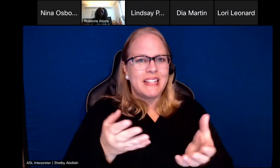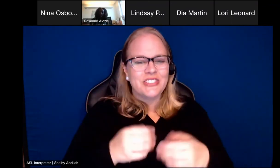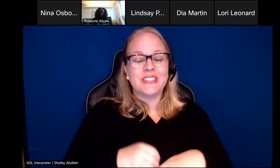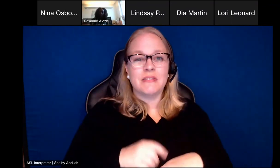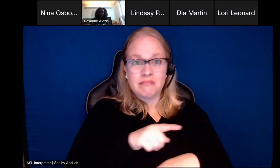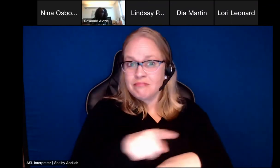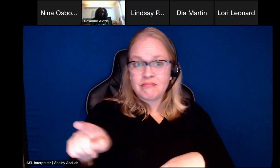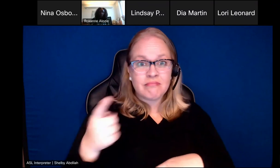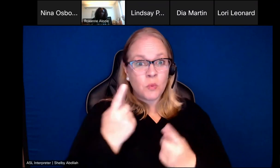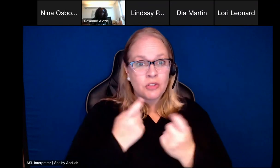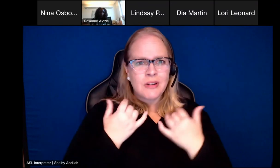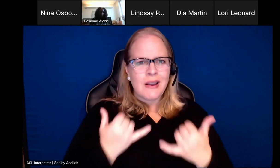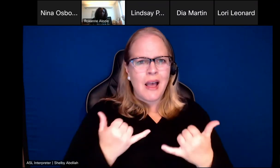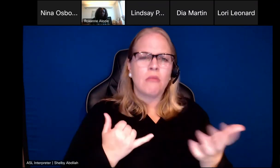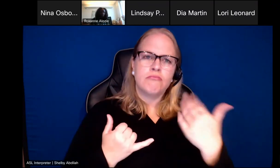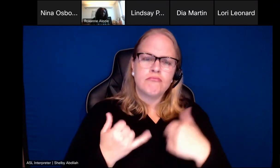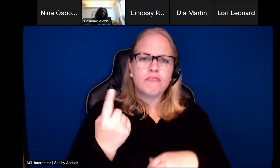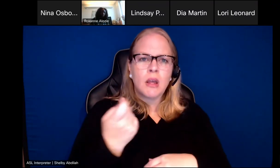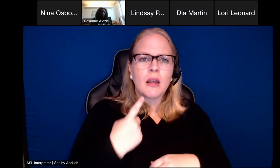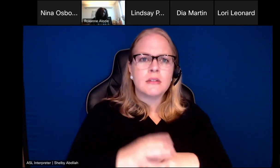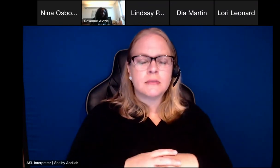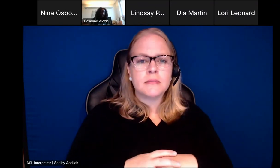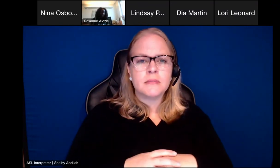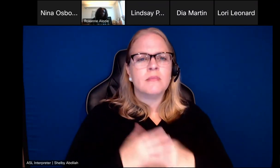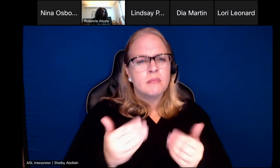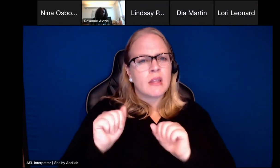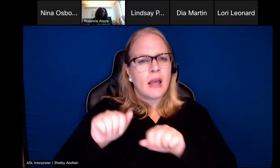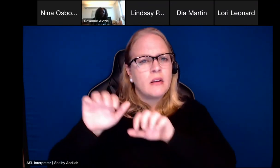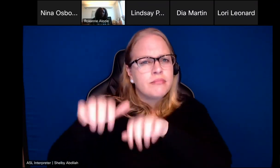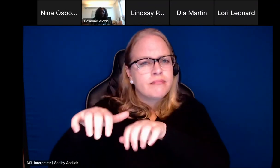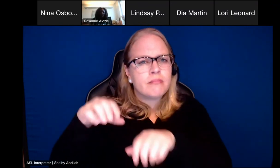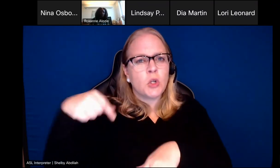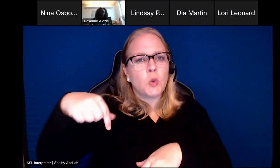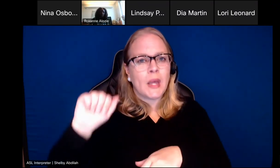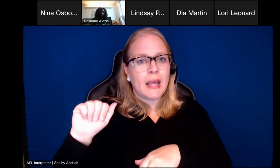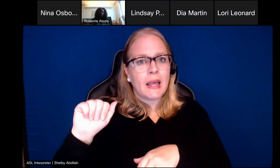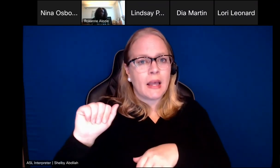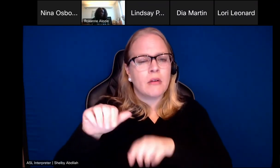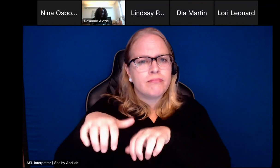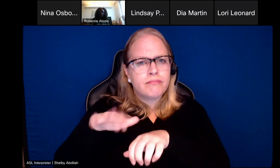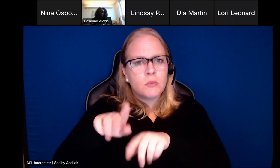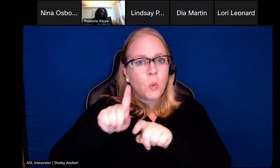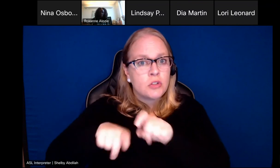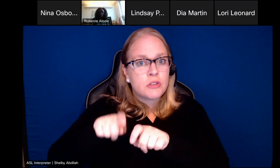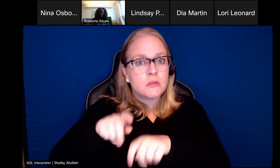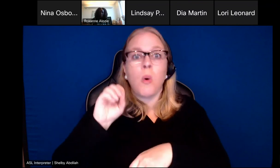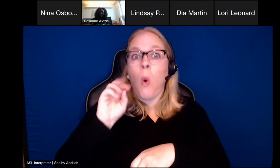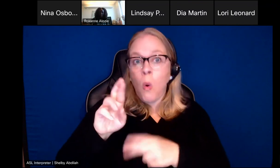that you have, I'm going to open it up. Please feel free to put your questions in the Q&A section or in the chat.